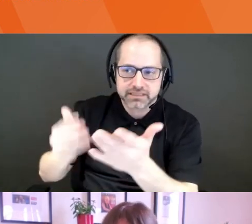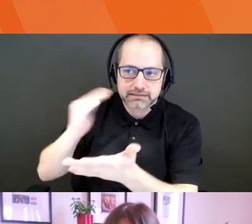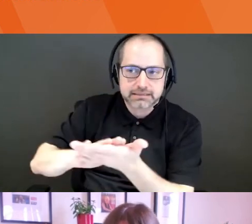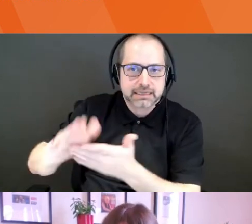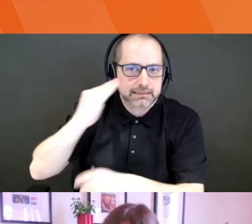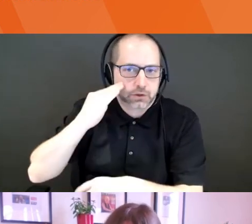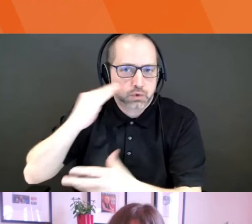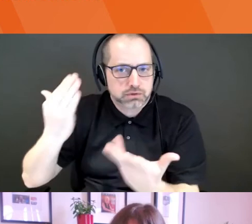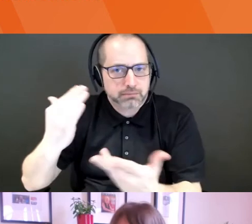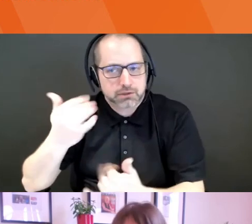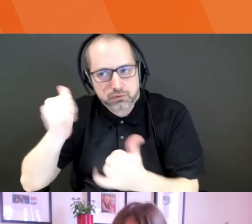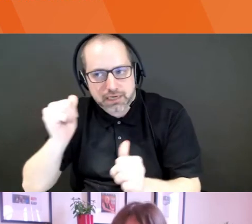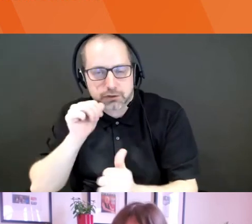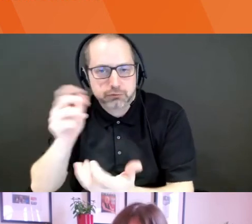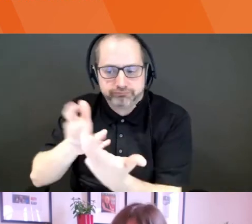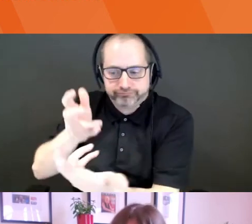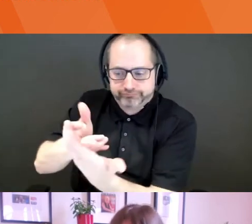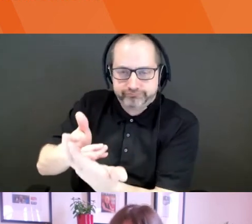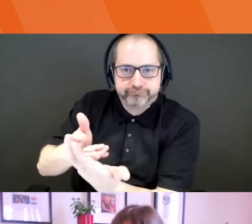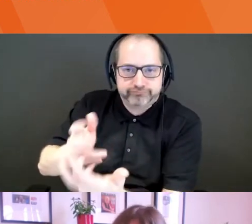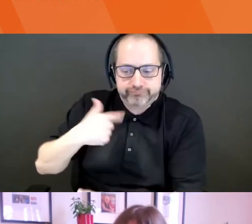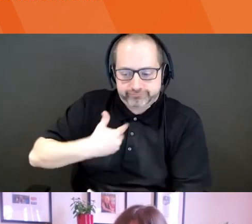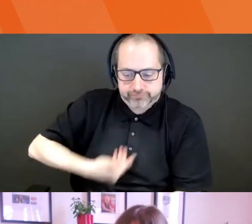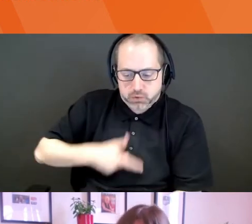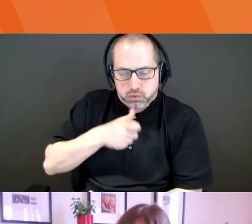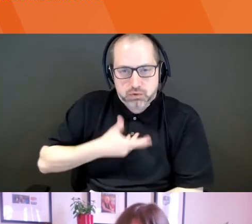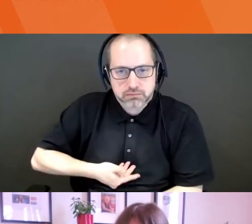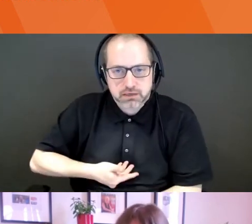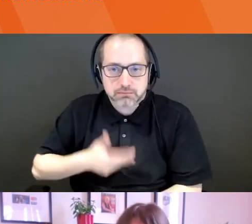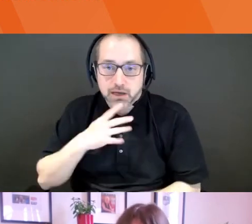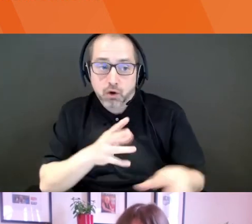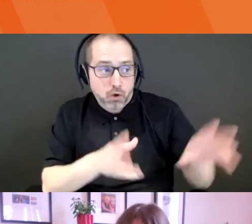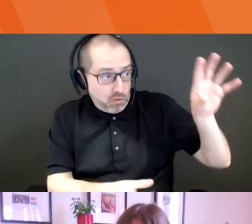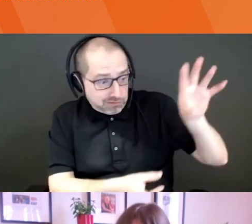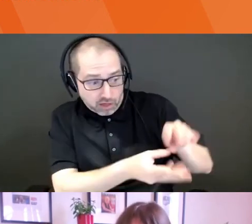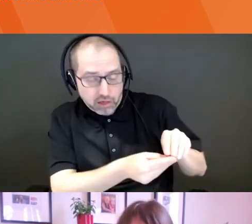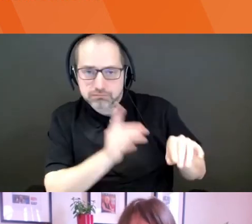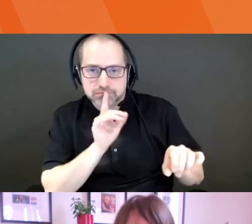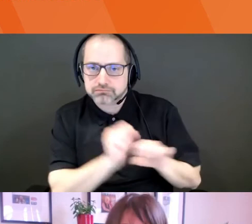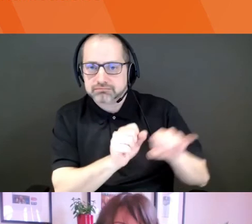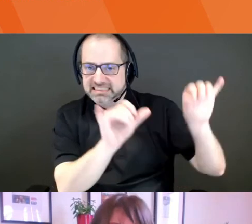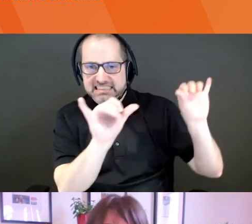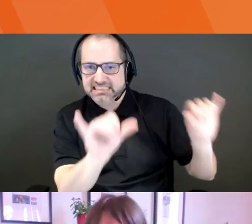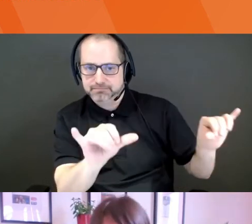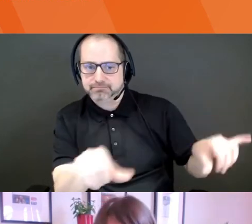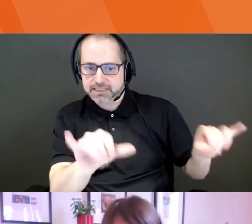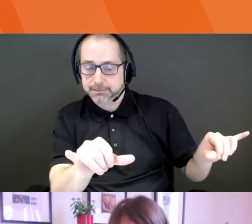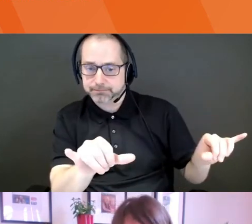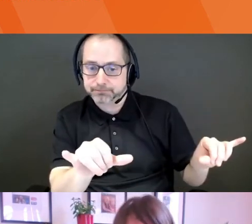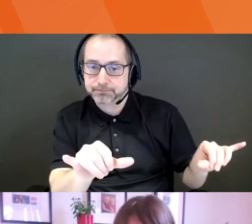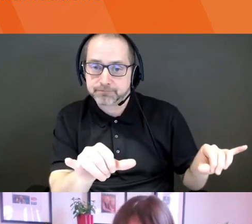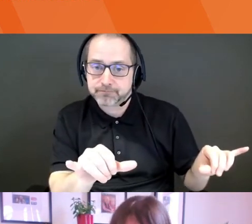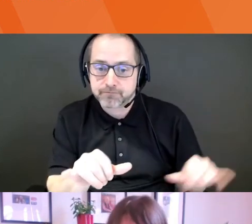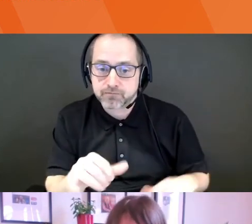is, you know, trying to cater their pitch to me, but overall, I would say, uh, absolutely not. For the most part, your deck stays the same. When I mean, according